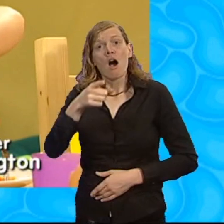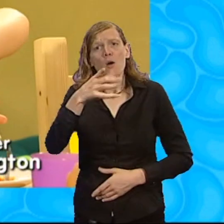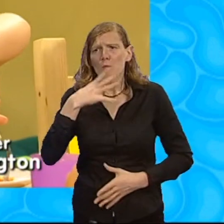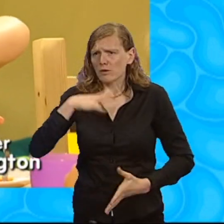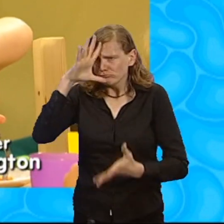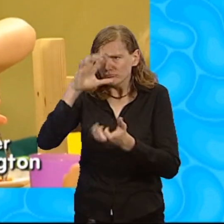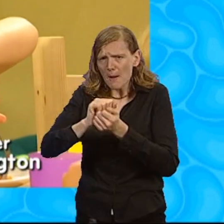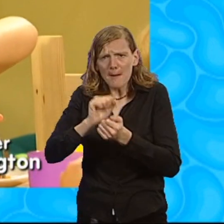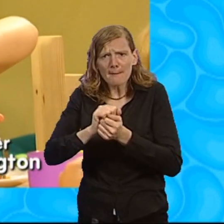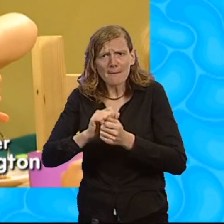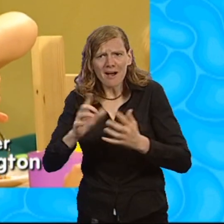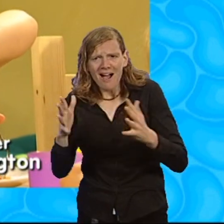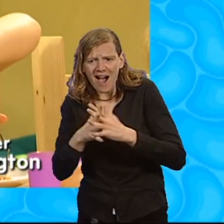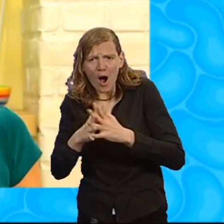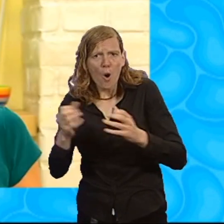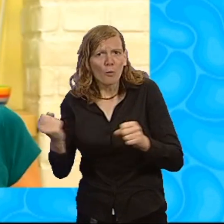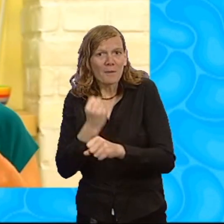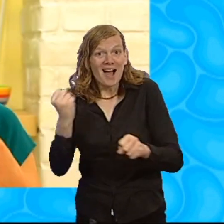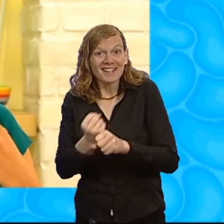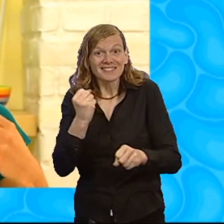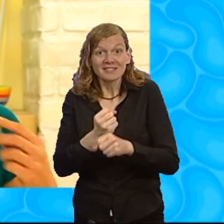Mmm! Mmm, lovely!